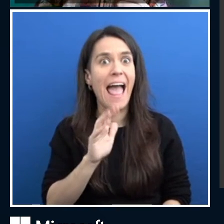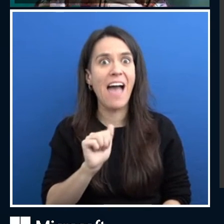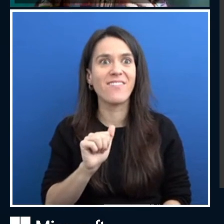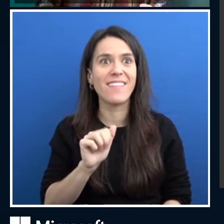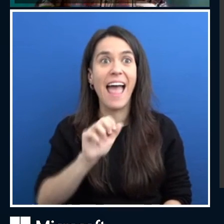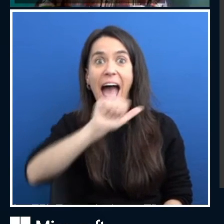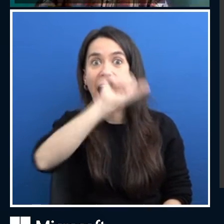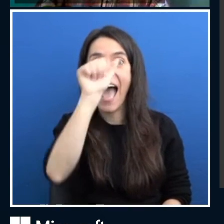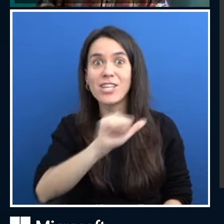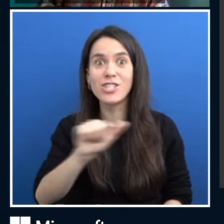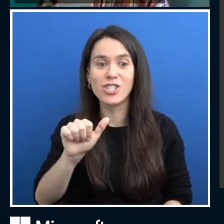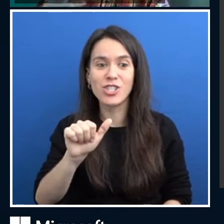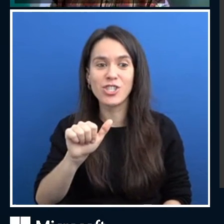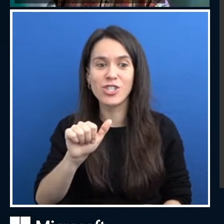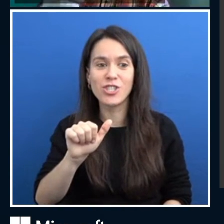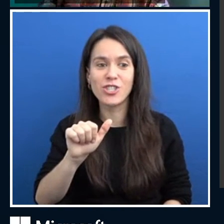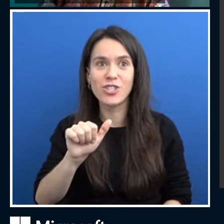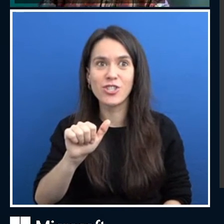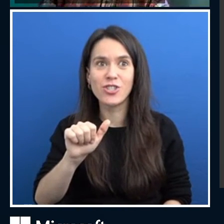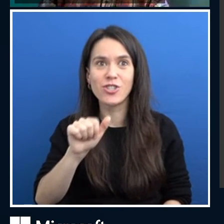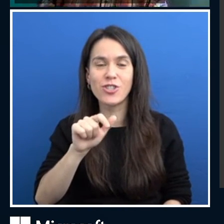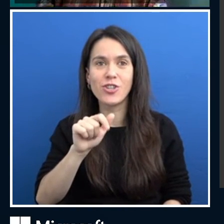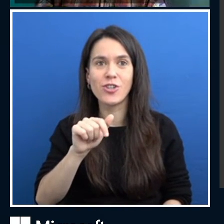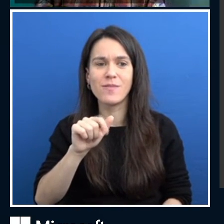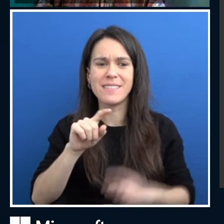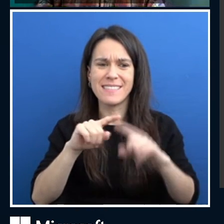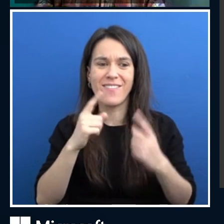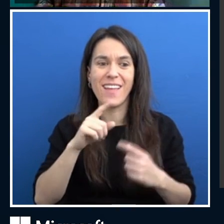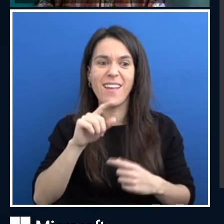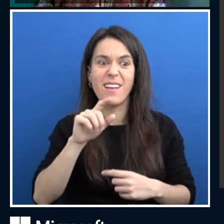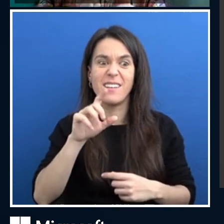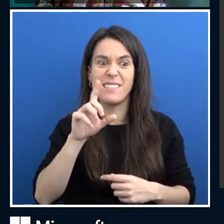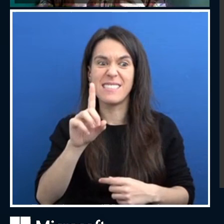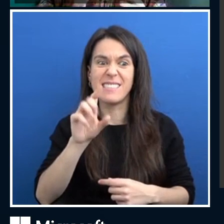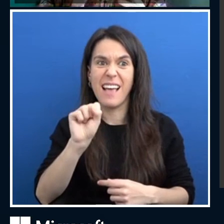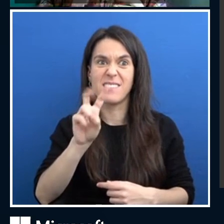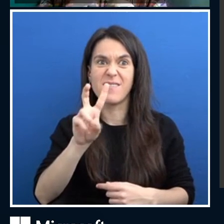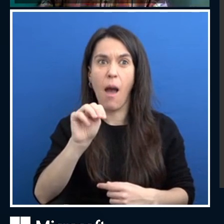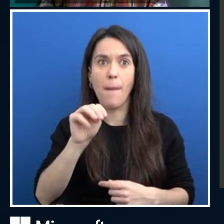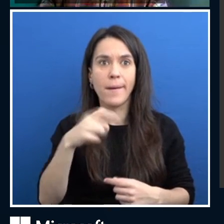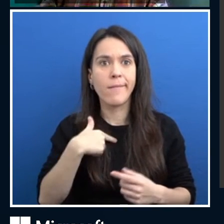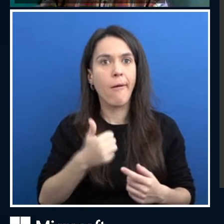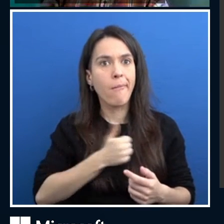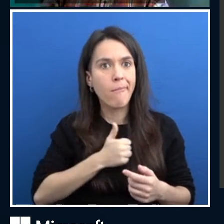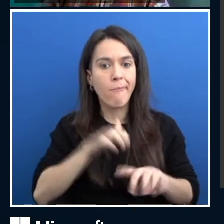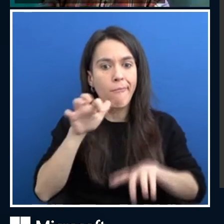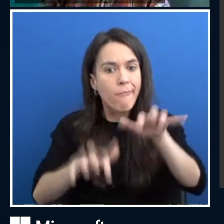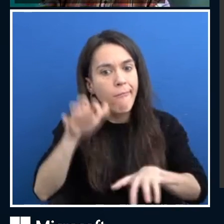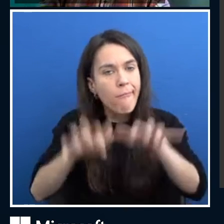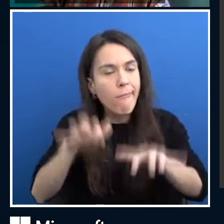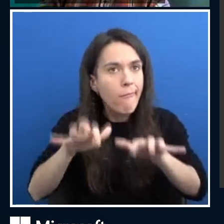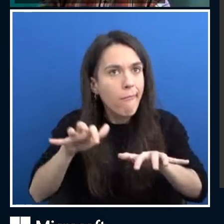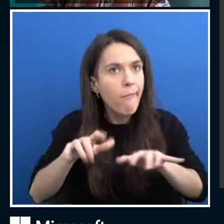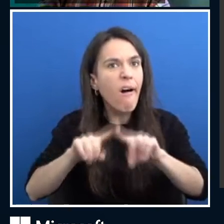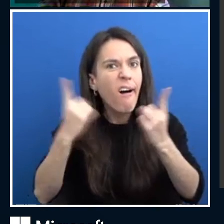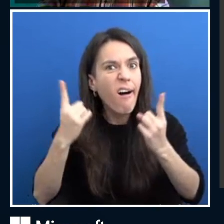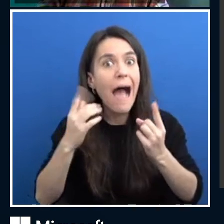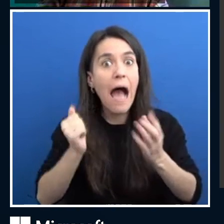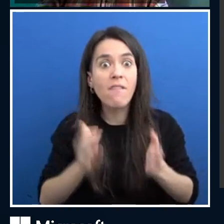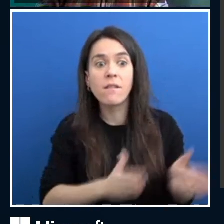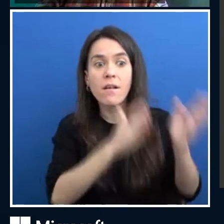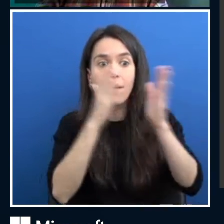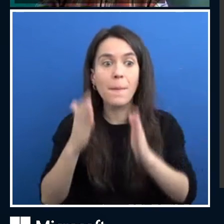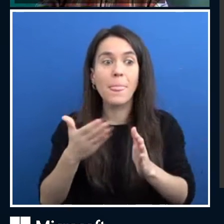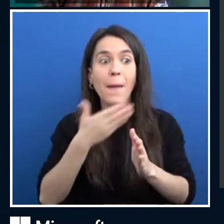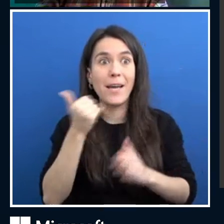you have to manually control. You have to start it. You have to stop it. Um, there is a specific technology called Azure machine learning and Azure machine